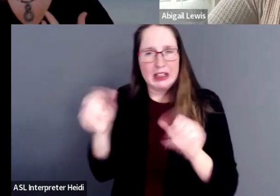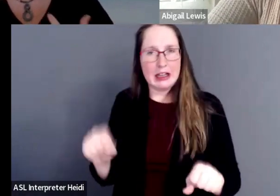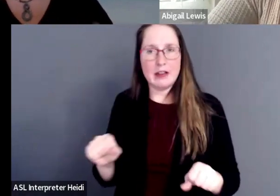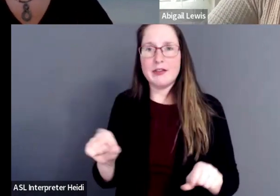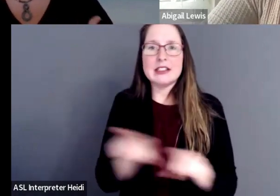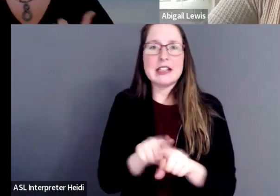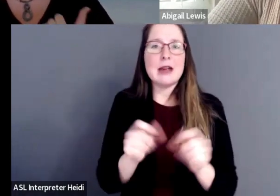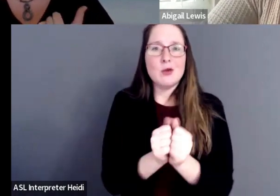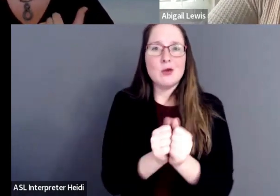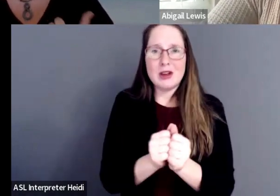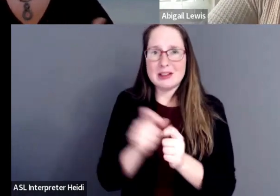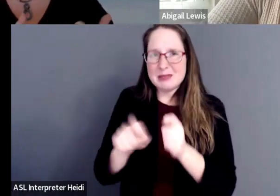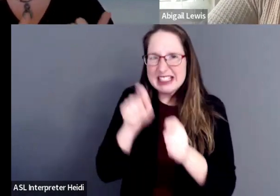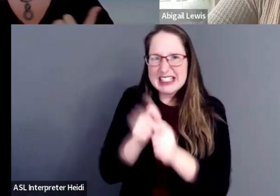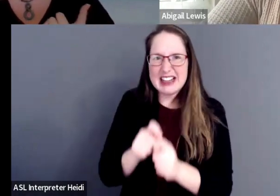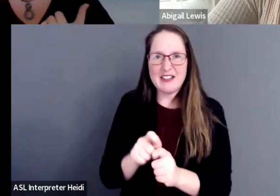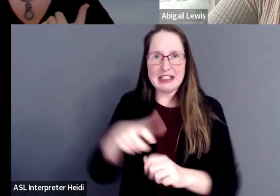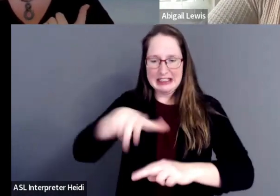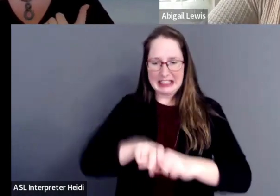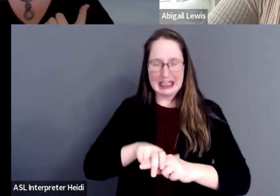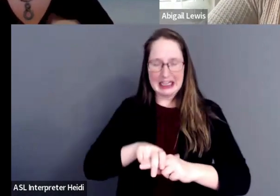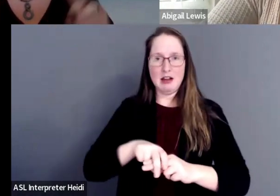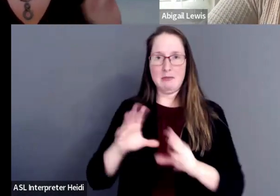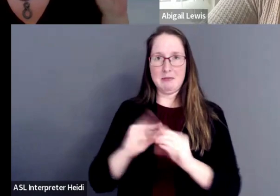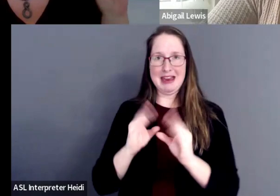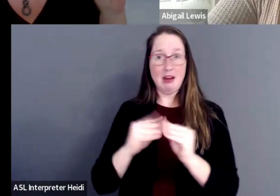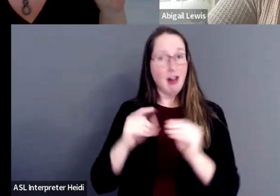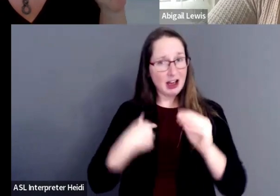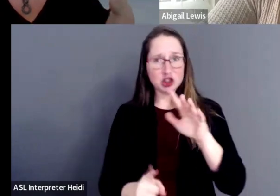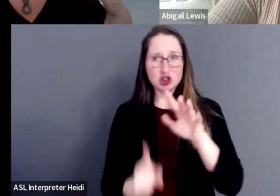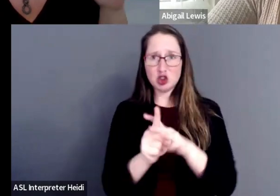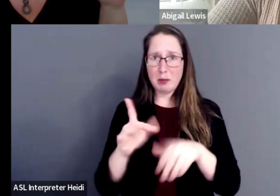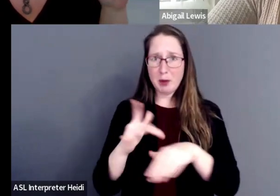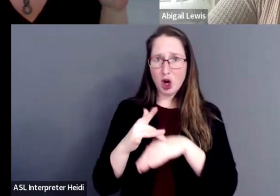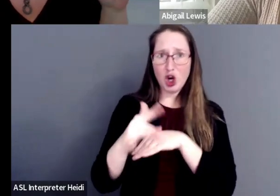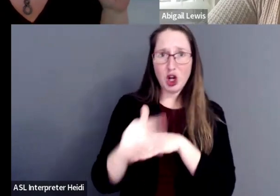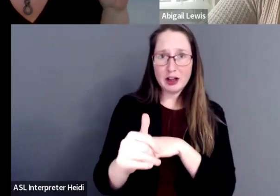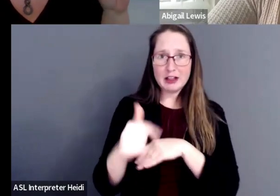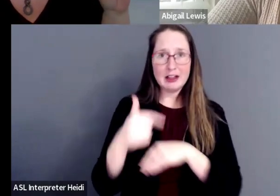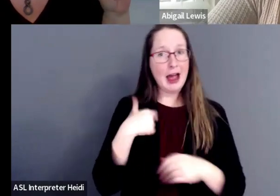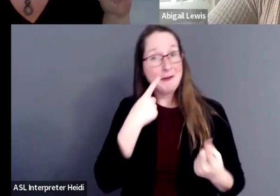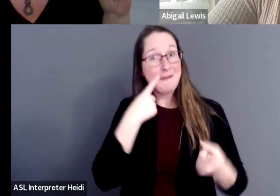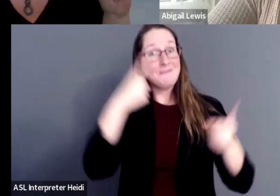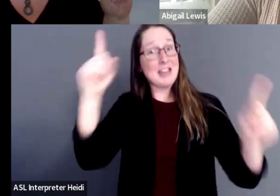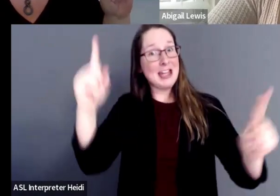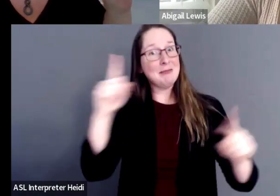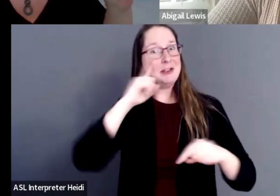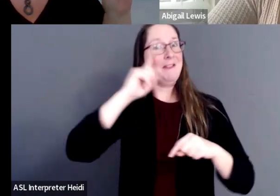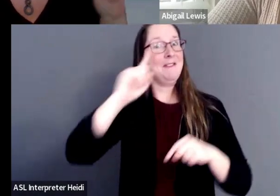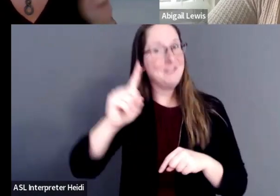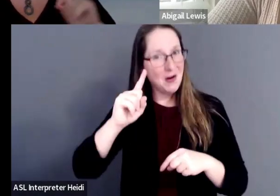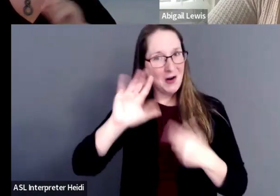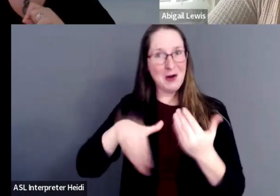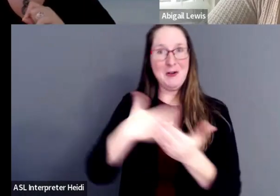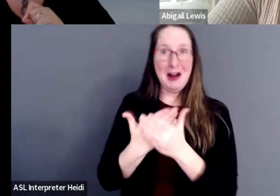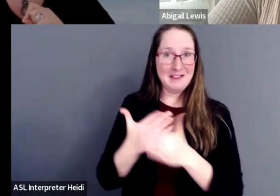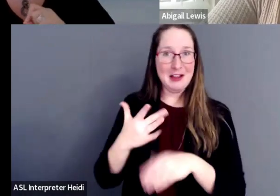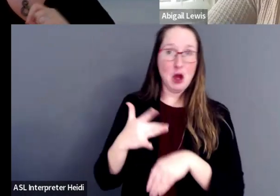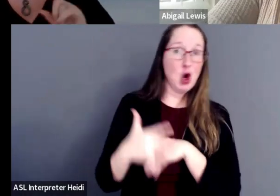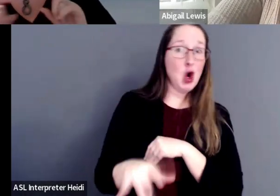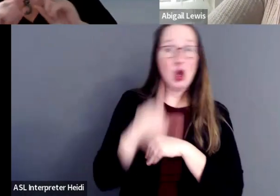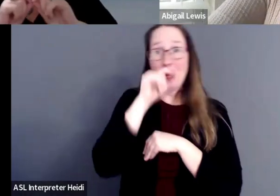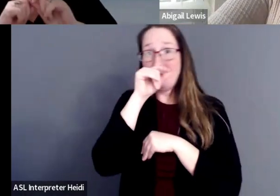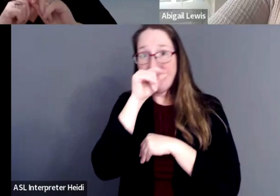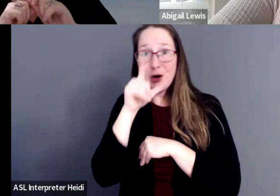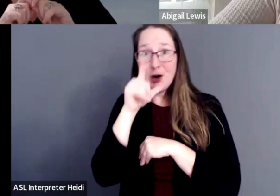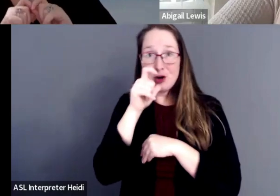seating at meetings. I show up early, you know, I'm famous for being the early bird that gets the worm